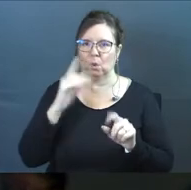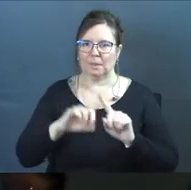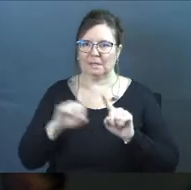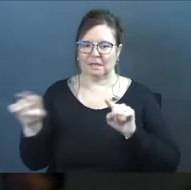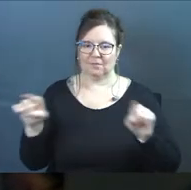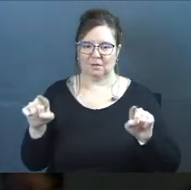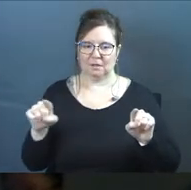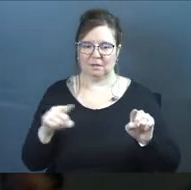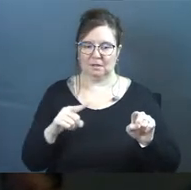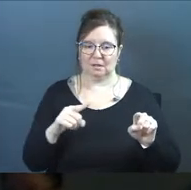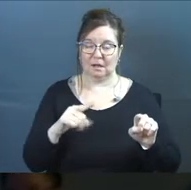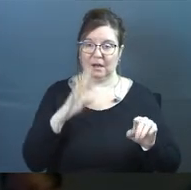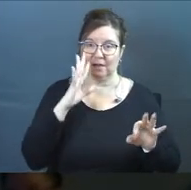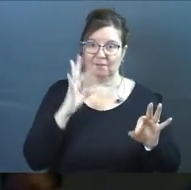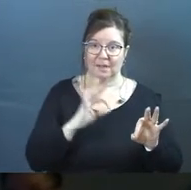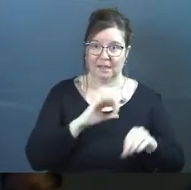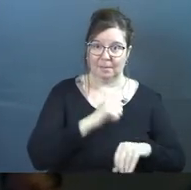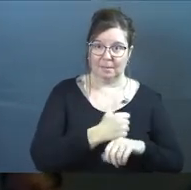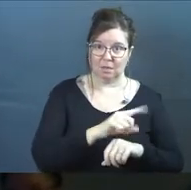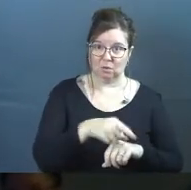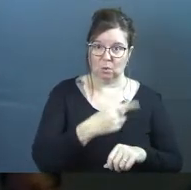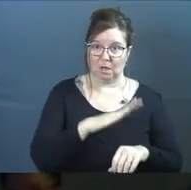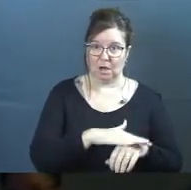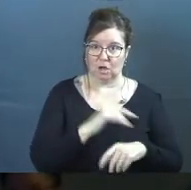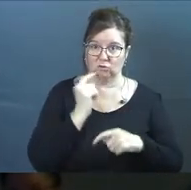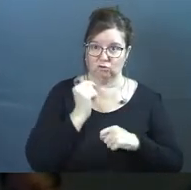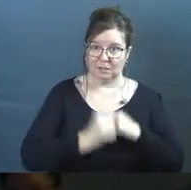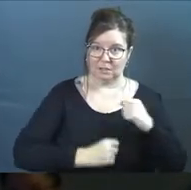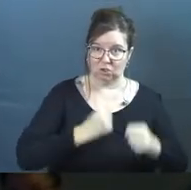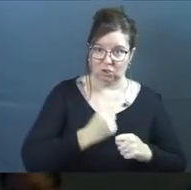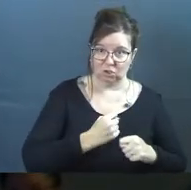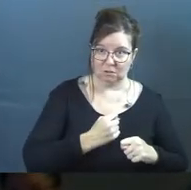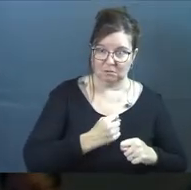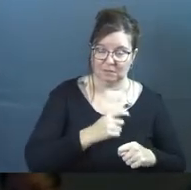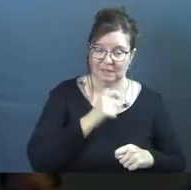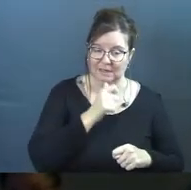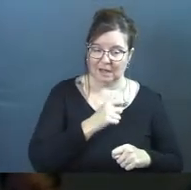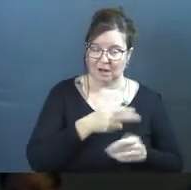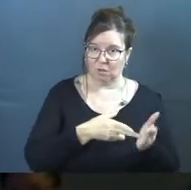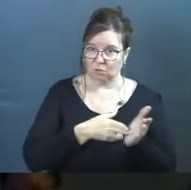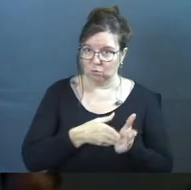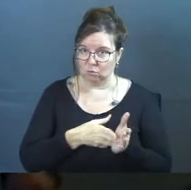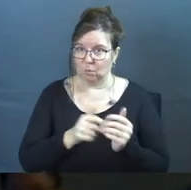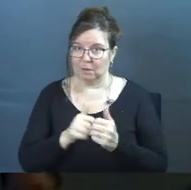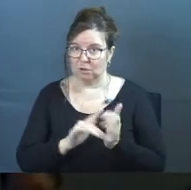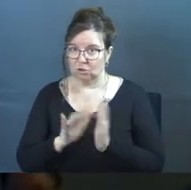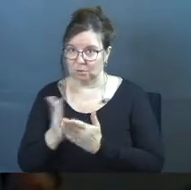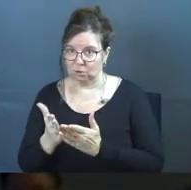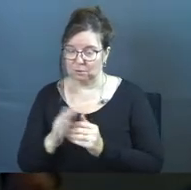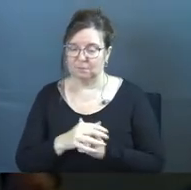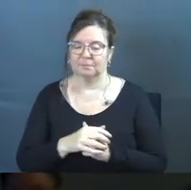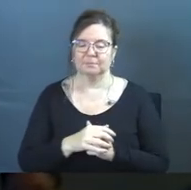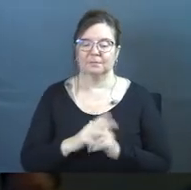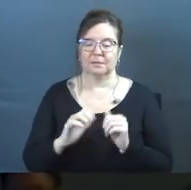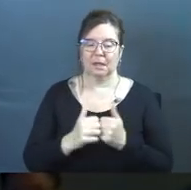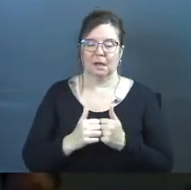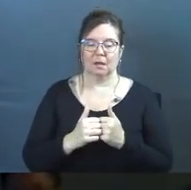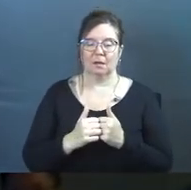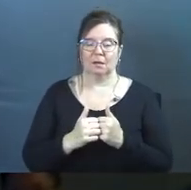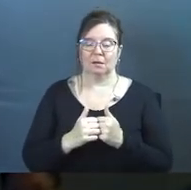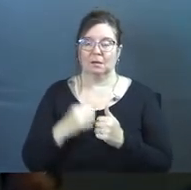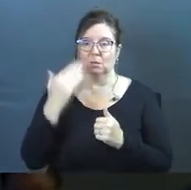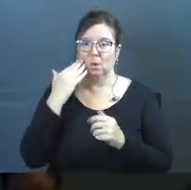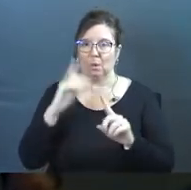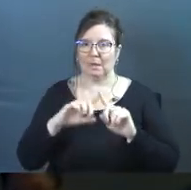difference between a faith that is based solely around tradition rather than the truth within scripture? How can we